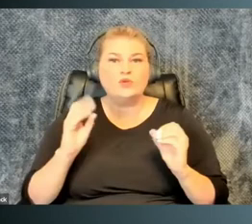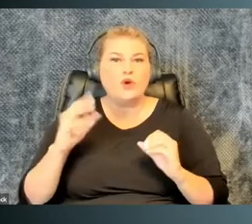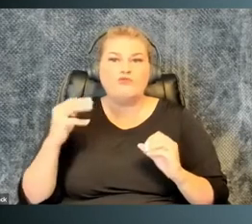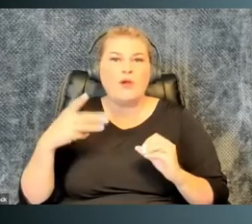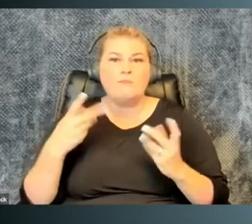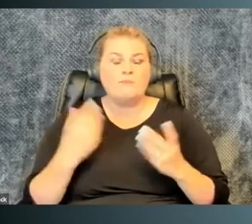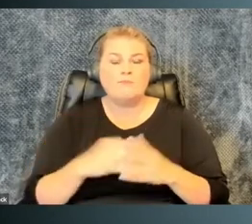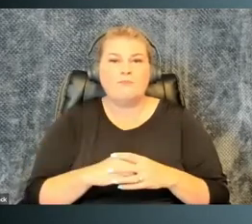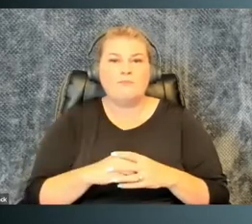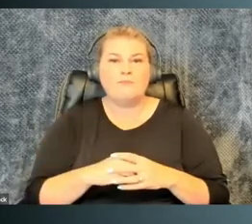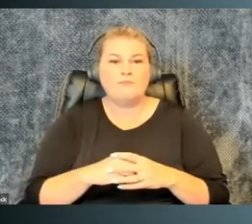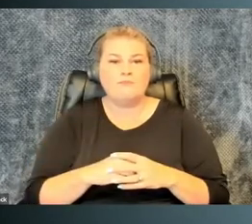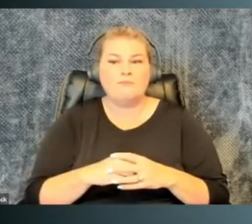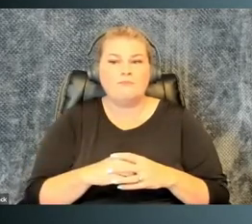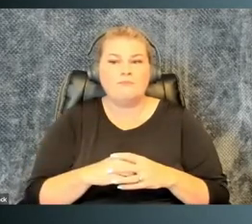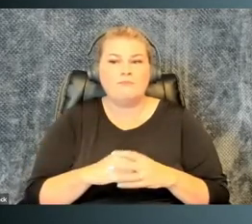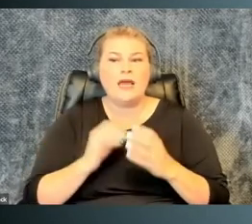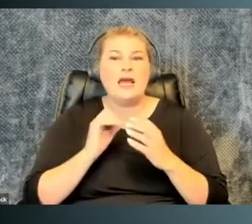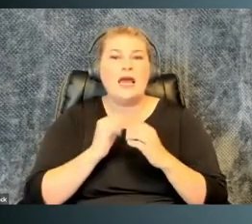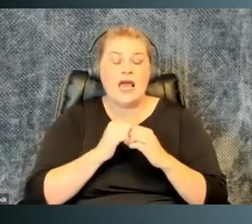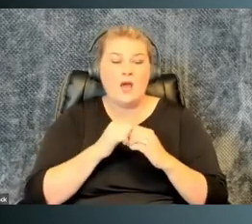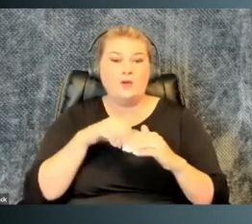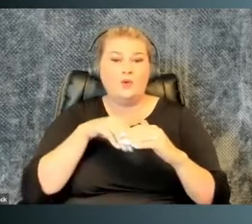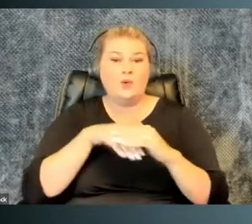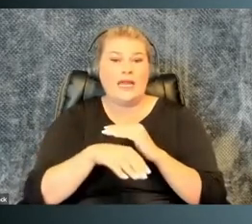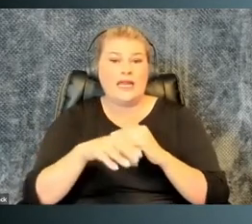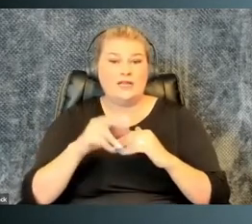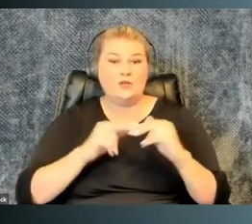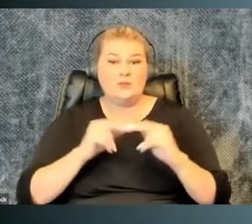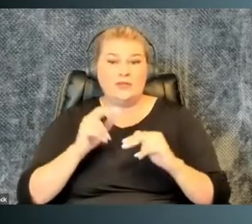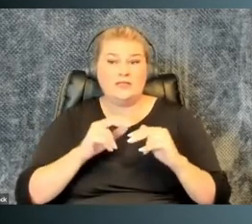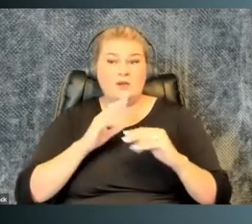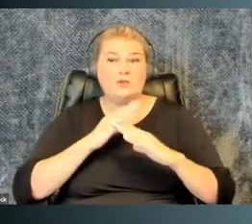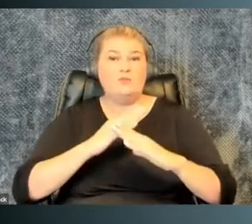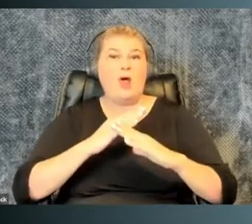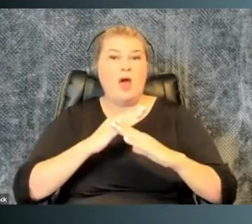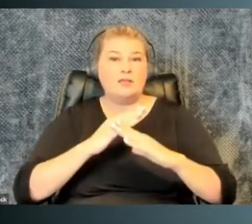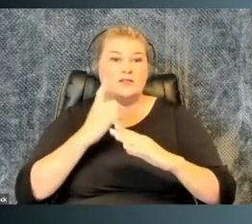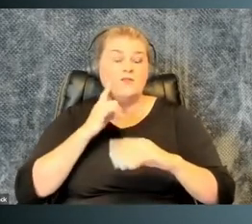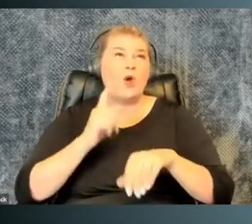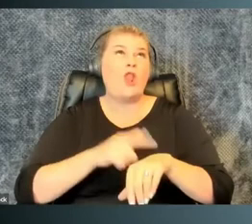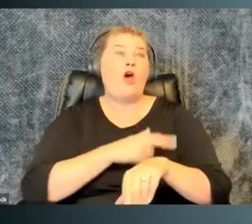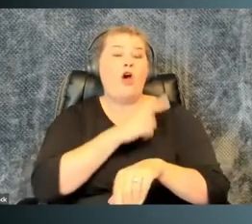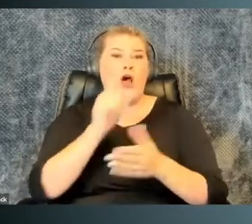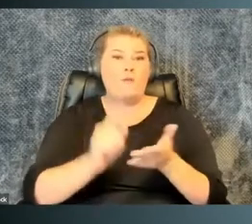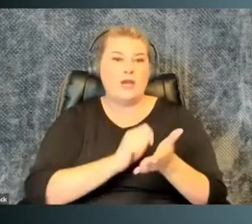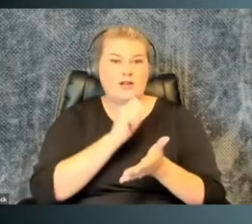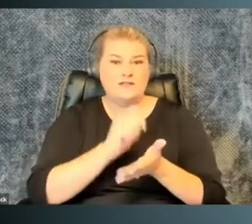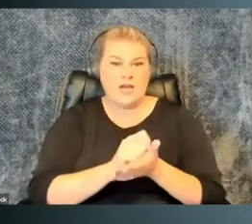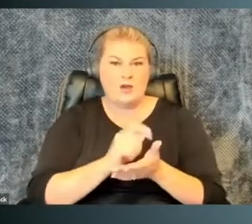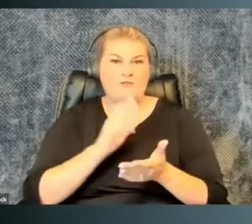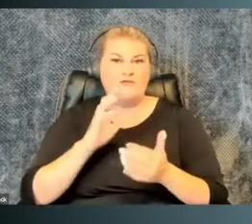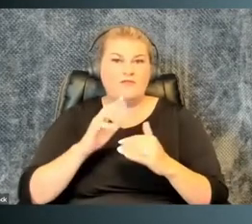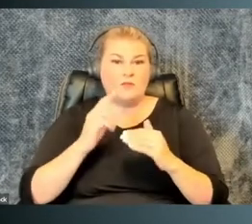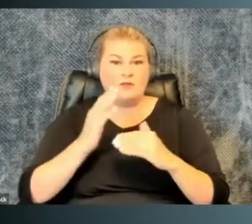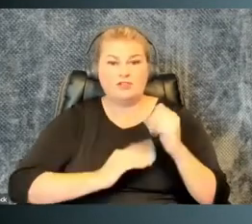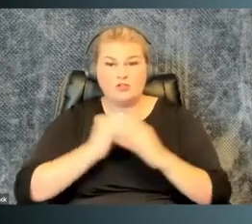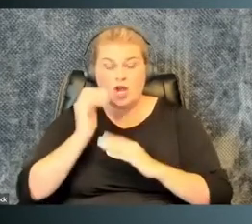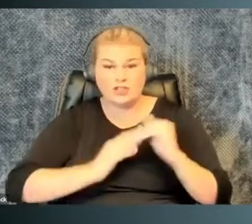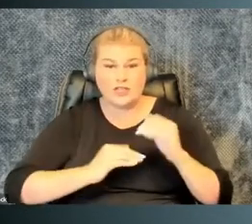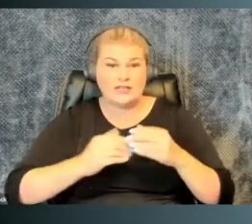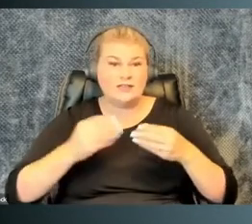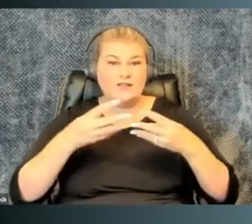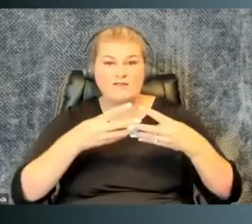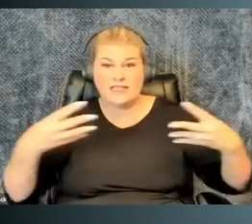and there were no ramps that they installed. The way around the building was actually blocked for a long